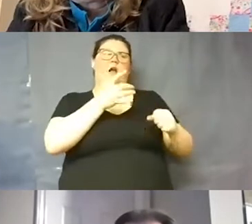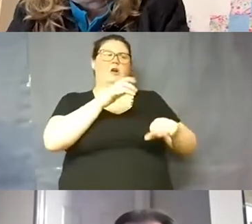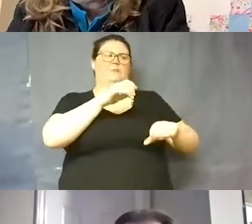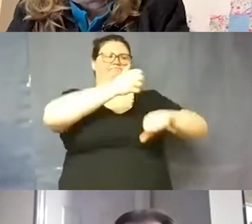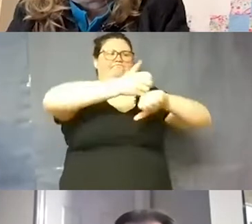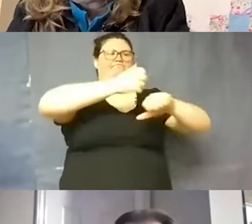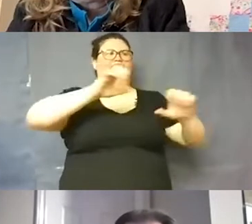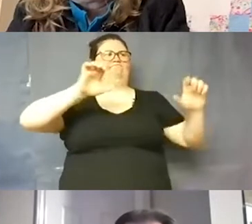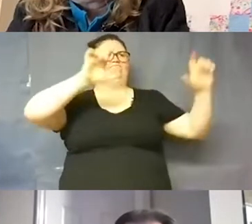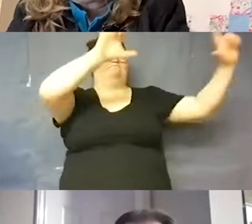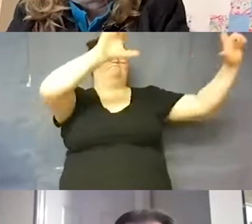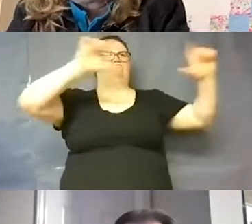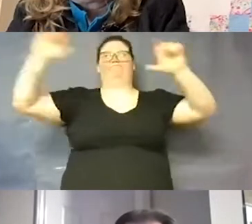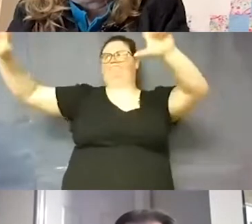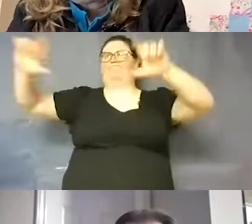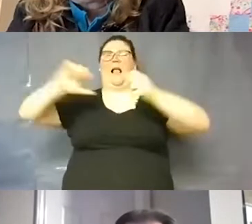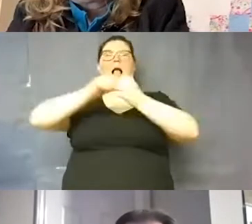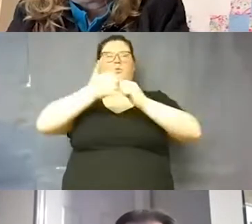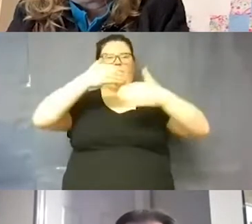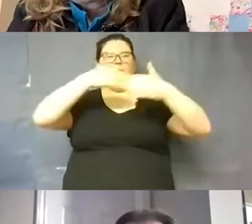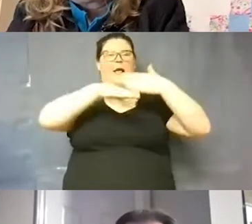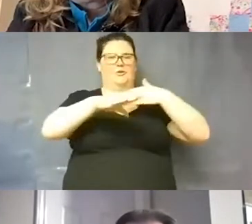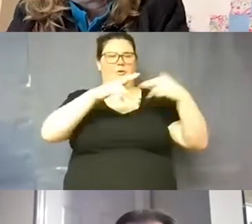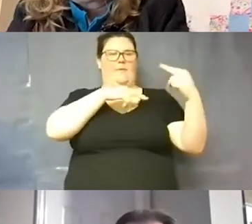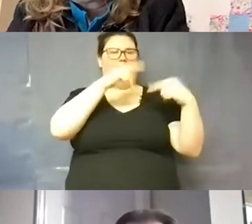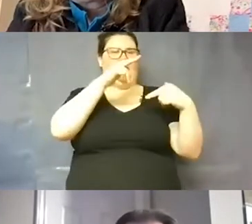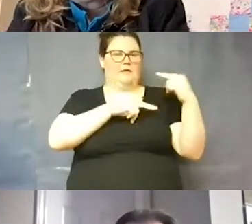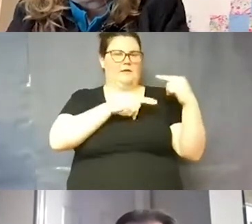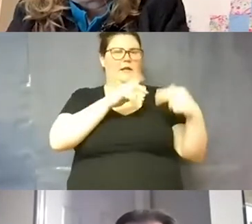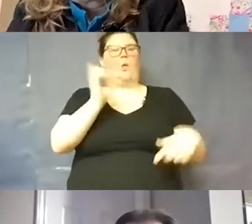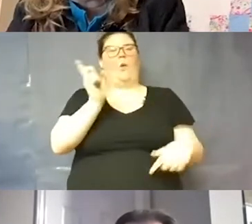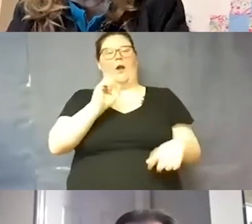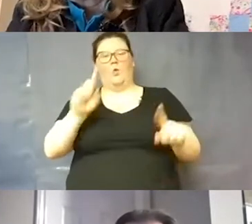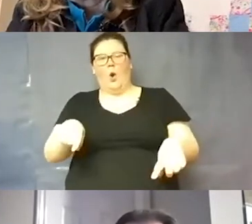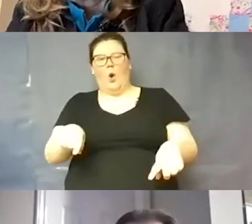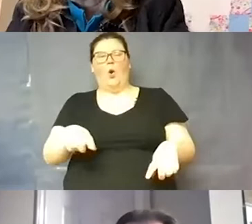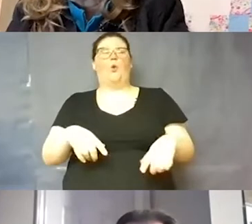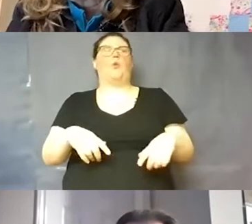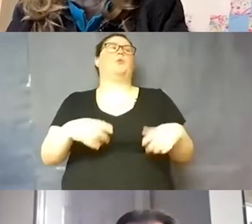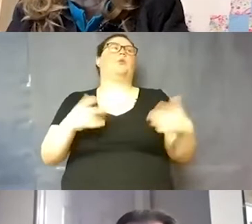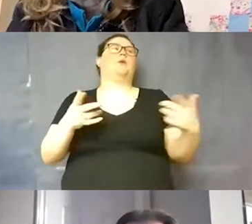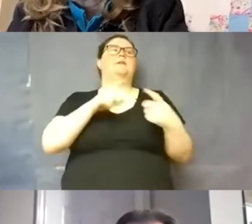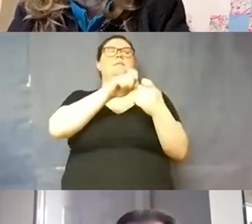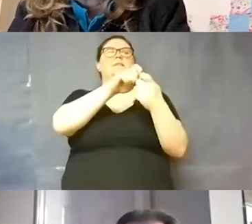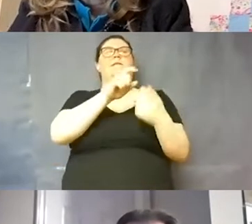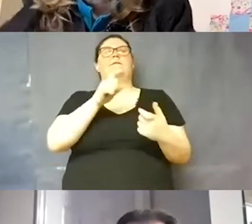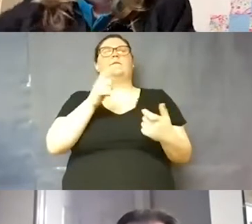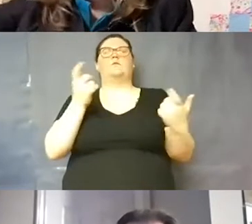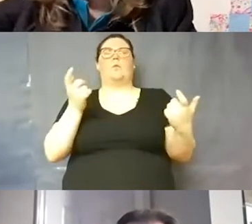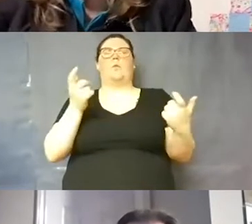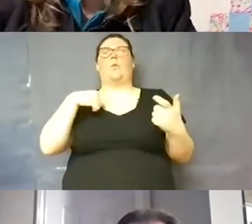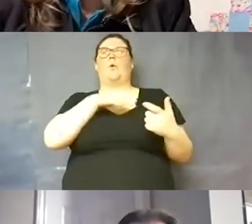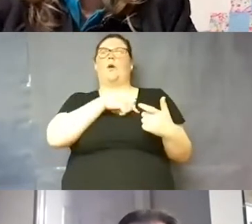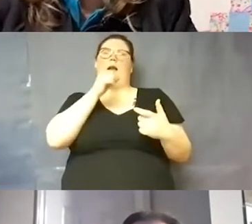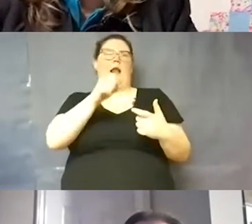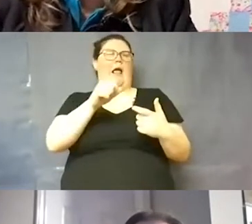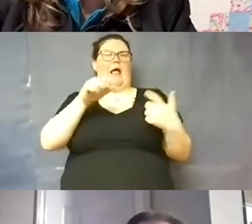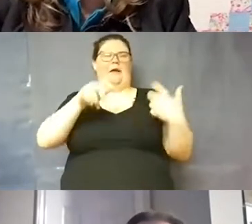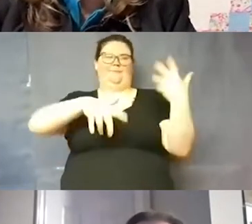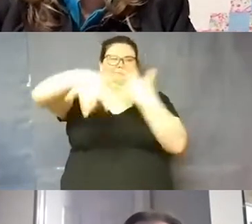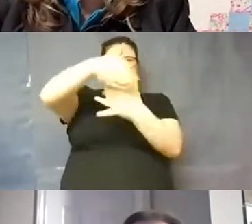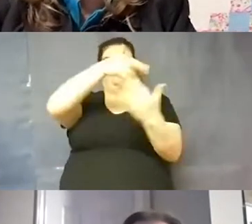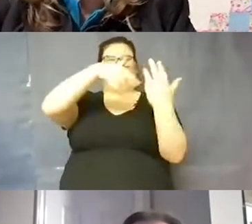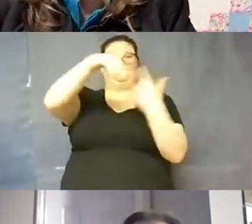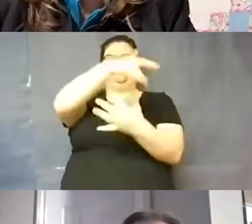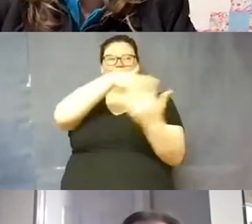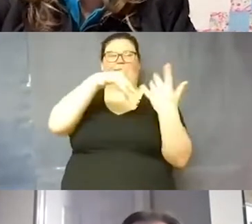on how to enter the building where to go uh specifically so that we're not um intermingling and